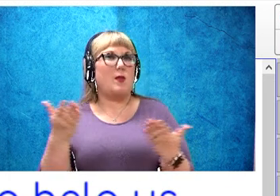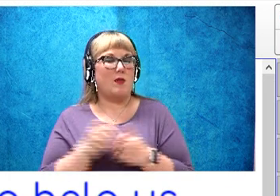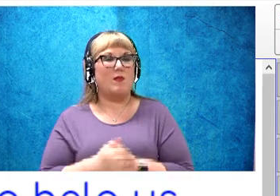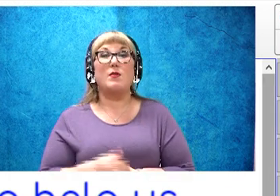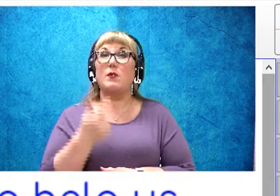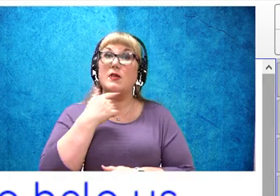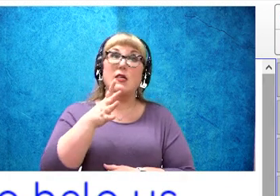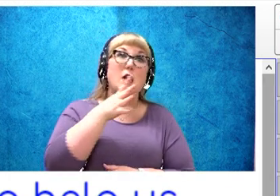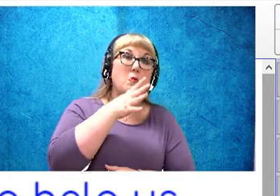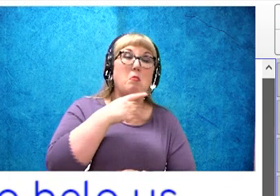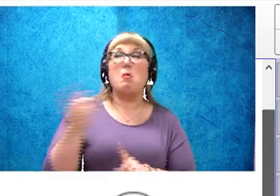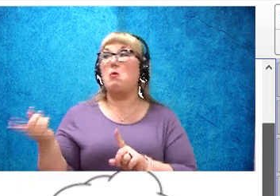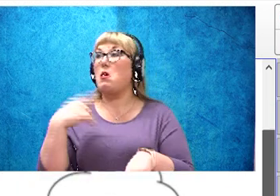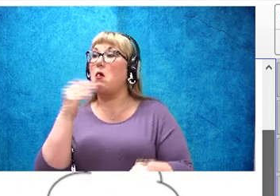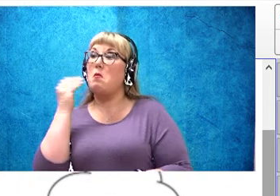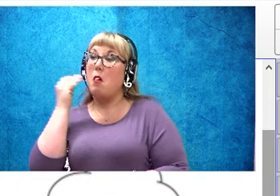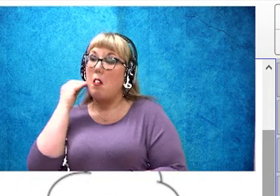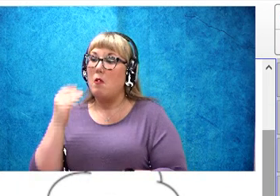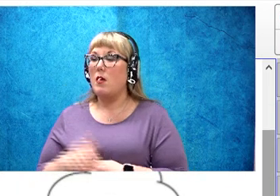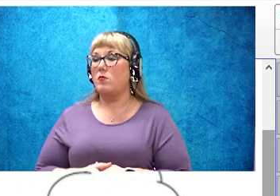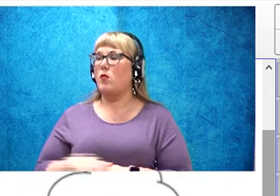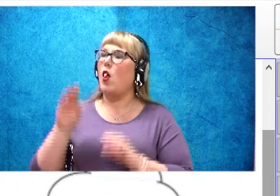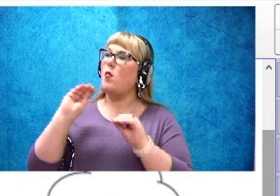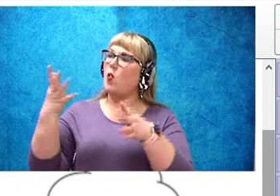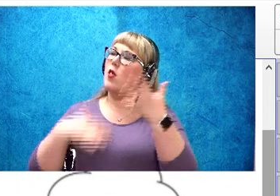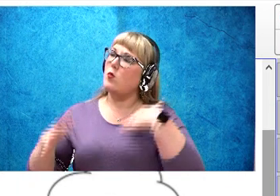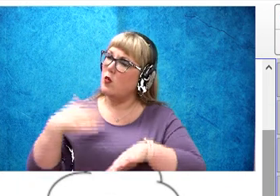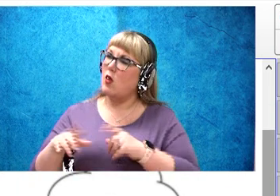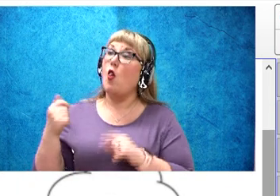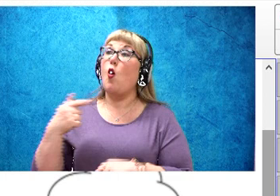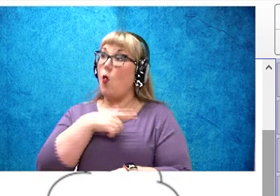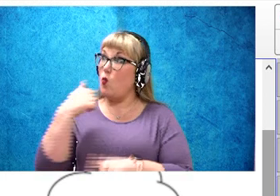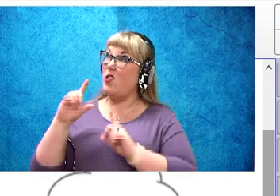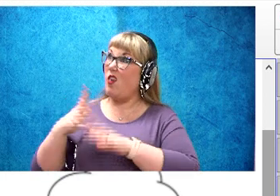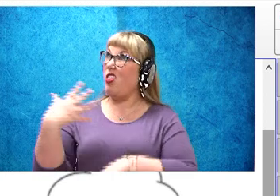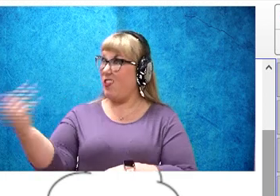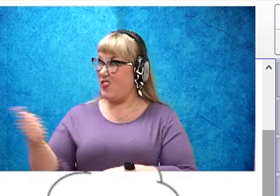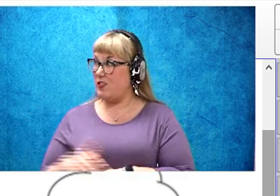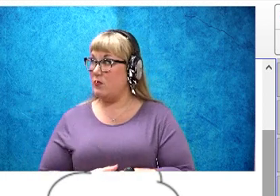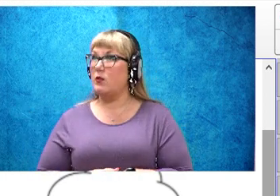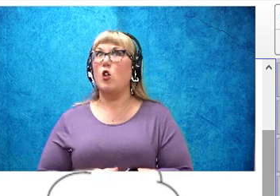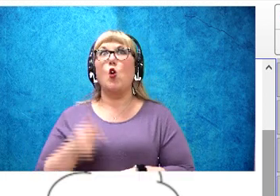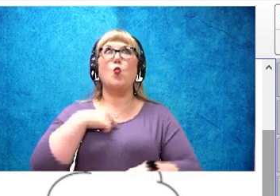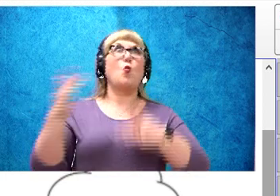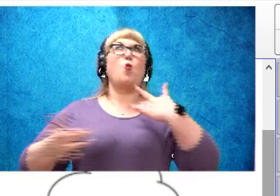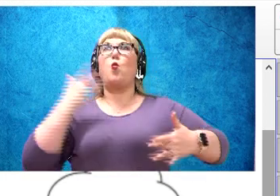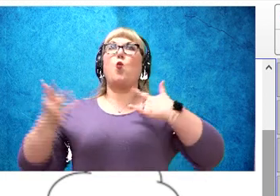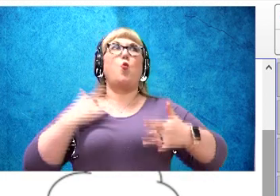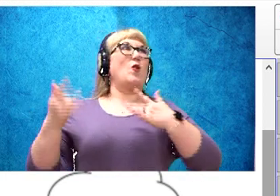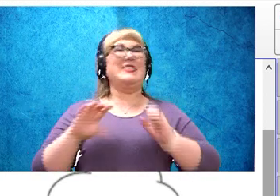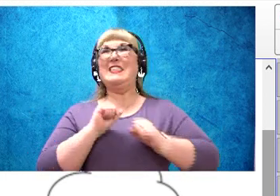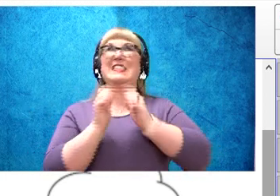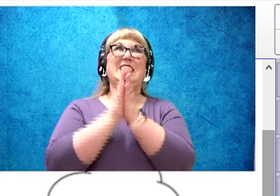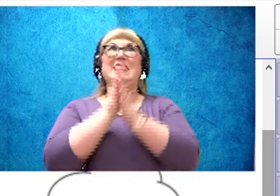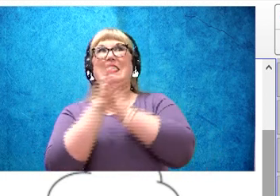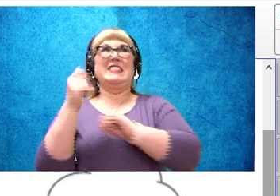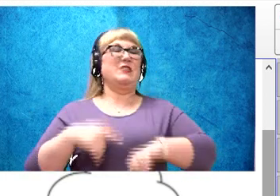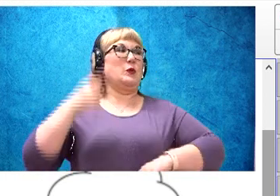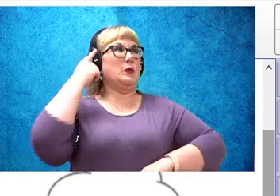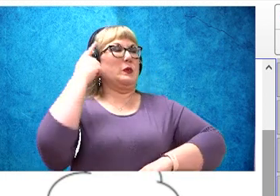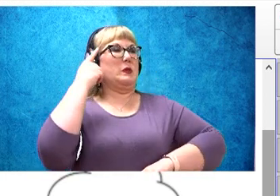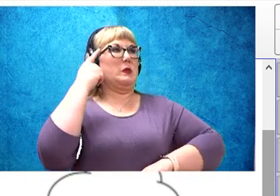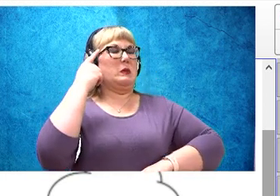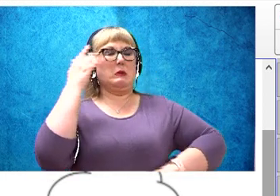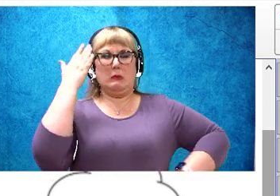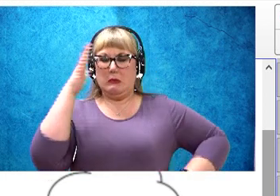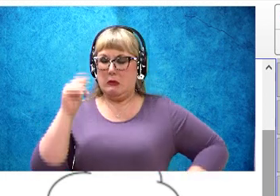let's say your mom comes home and she says put on some clothes, are going out, and you get so excited, but then you think you